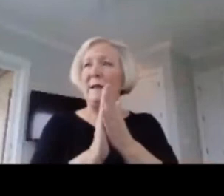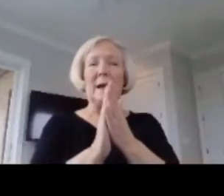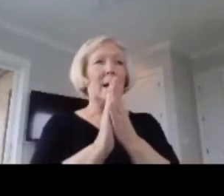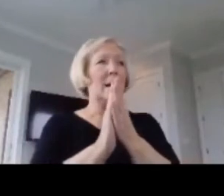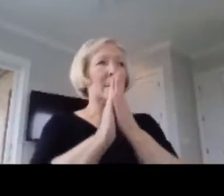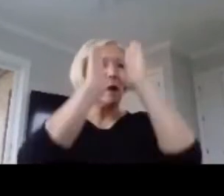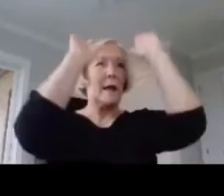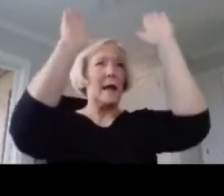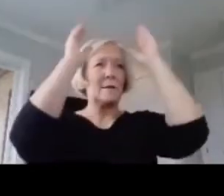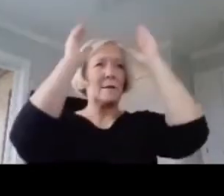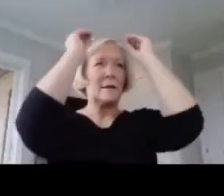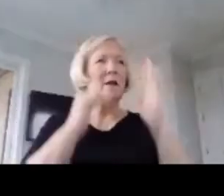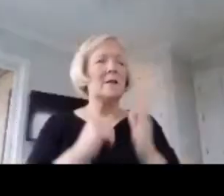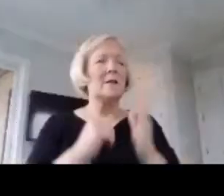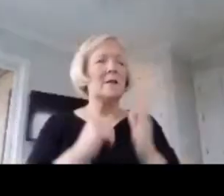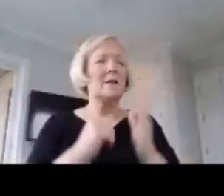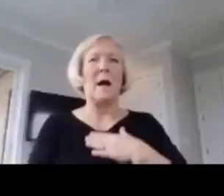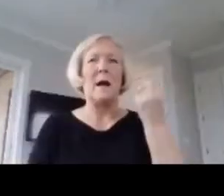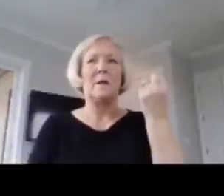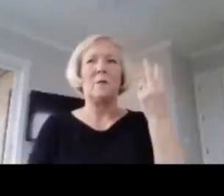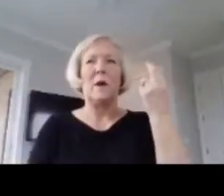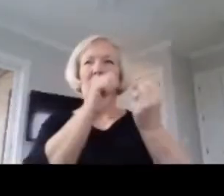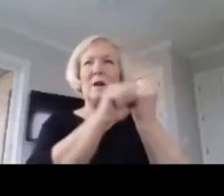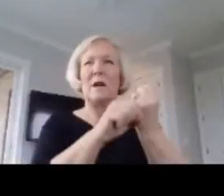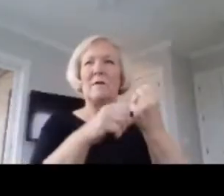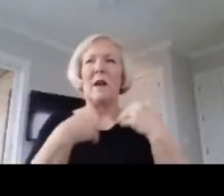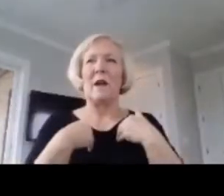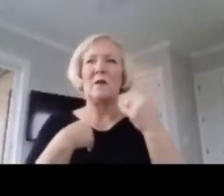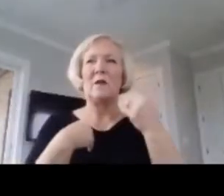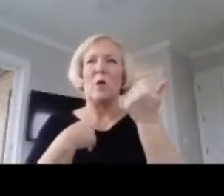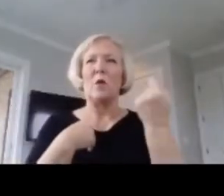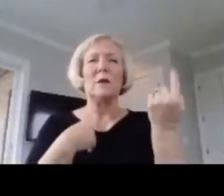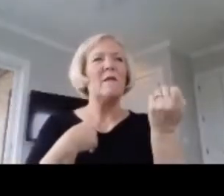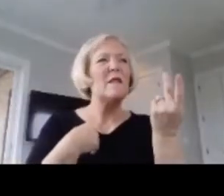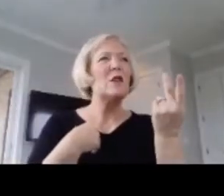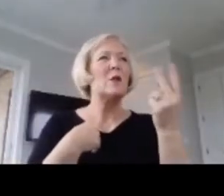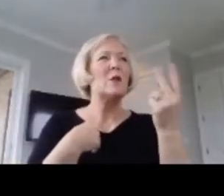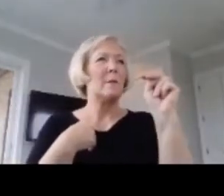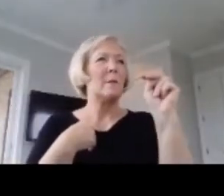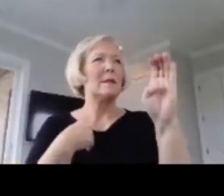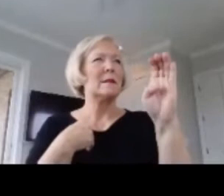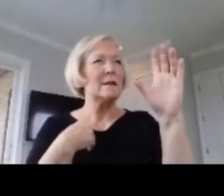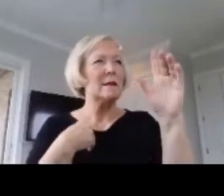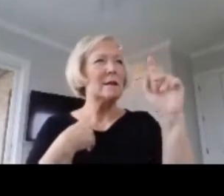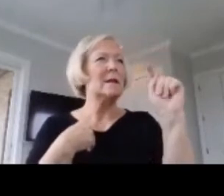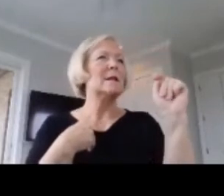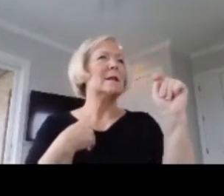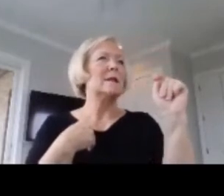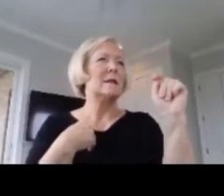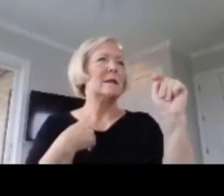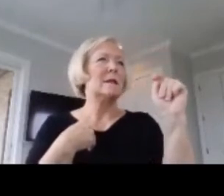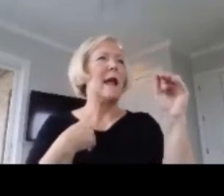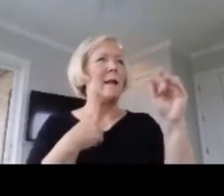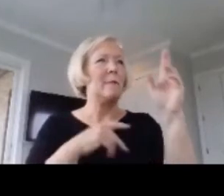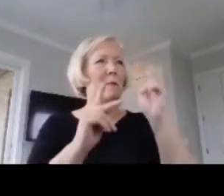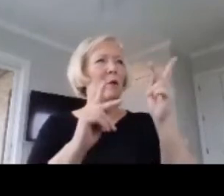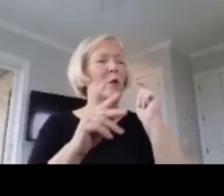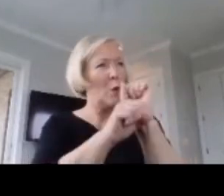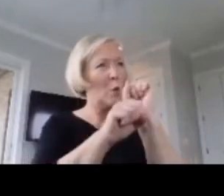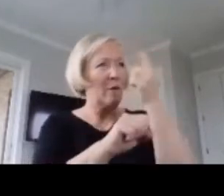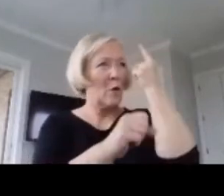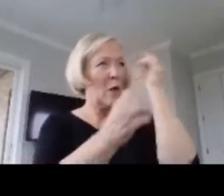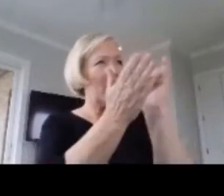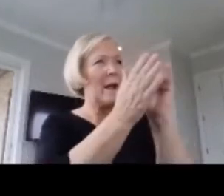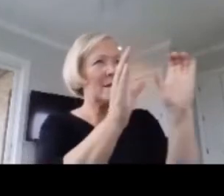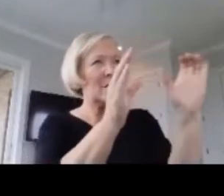In my 12 years, I've had only a handful of MBCTs and candidates. Despite being few and far between in